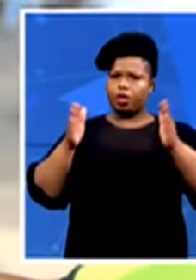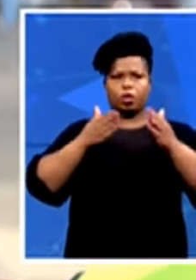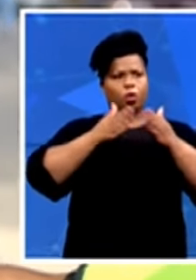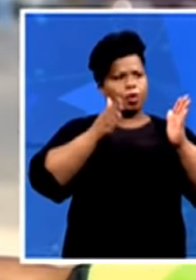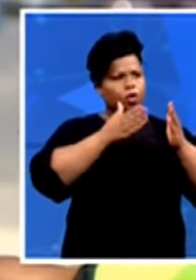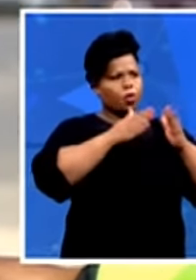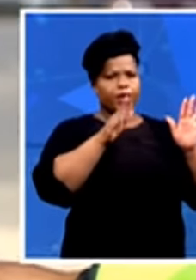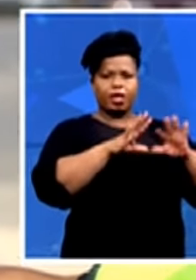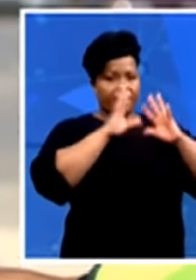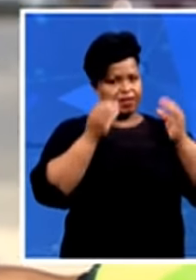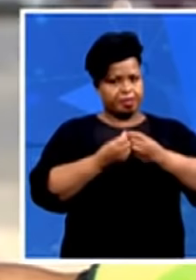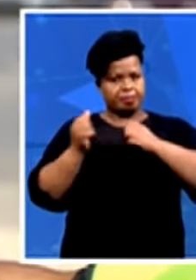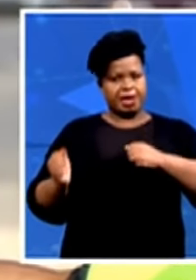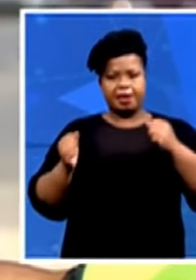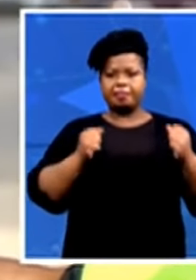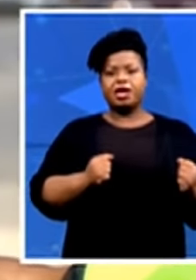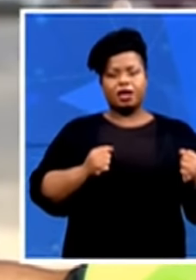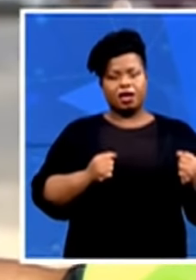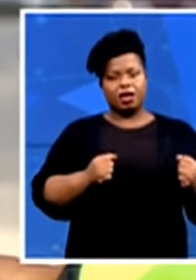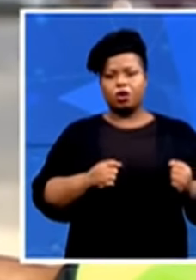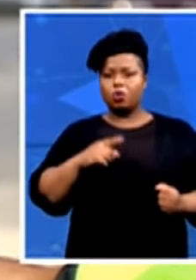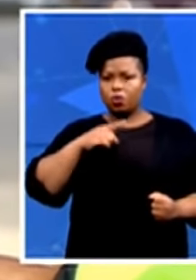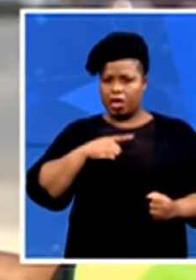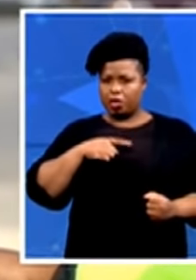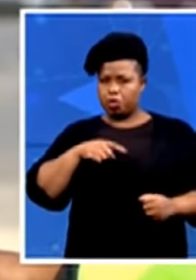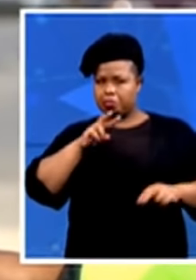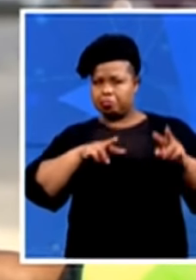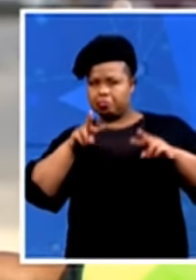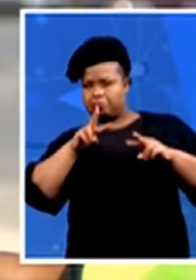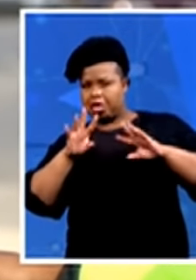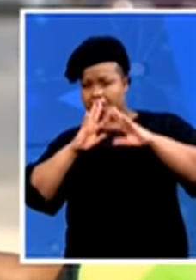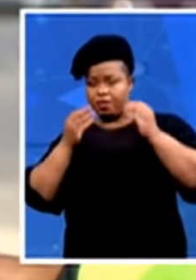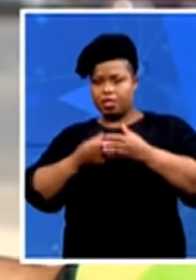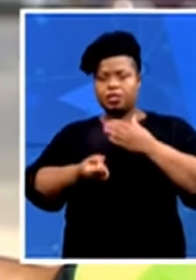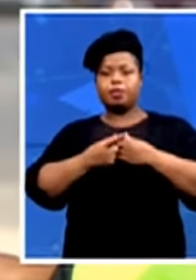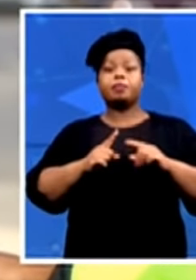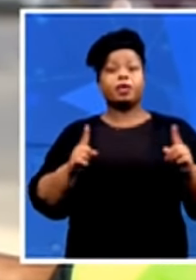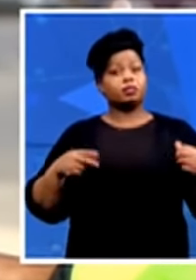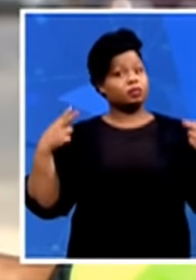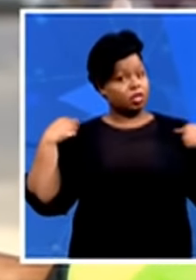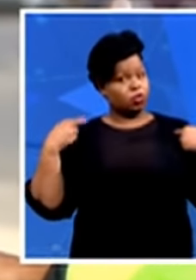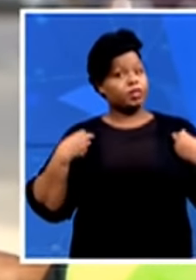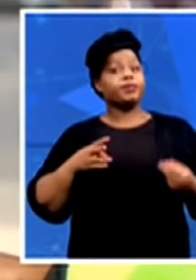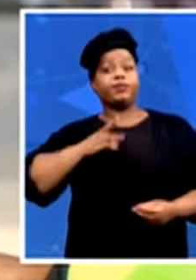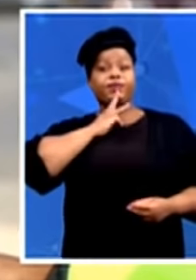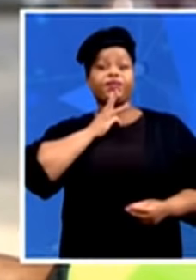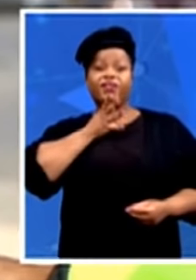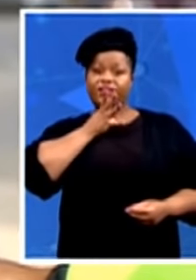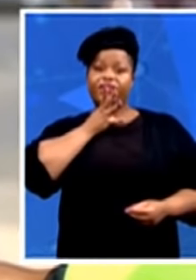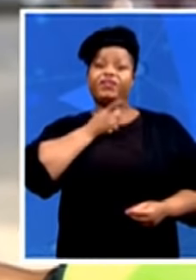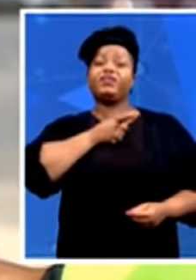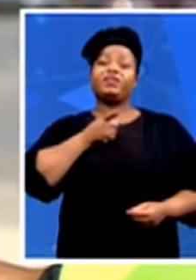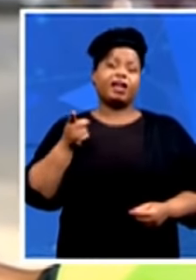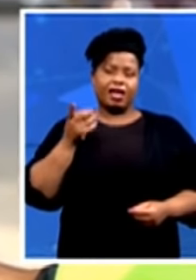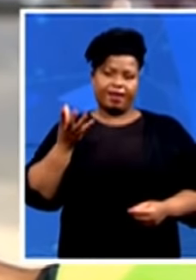the same so that we observe what's happening. But security-wise, we are okay and we are observing. But everybody is here.